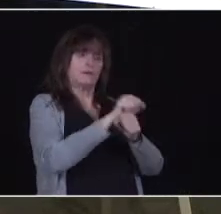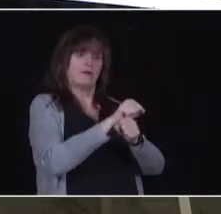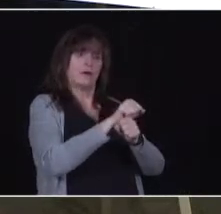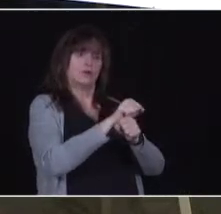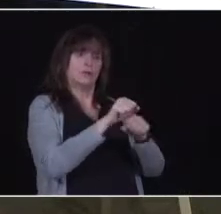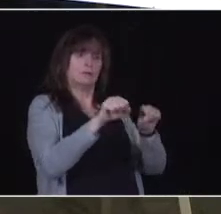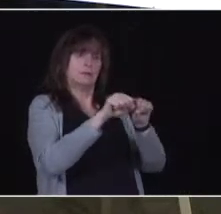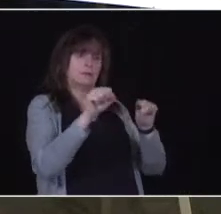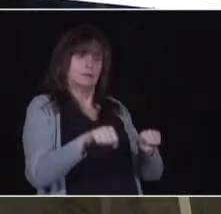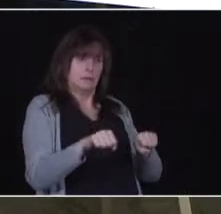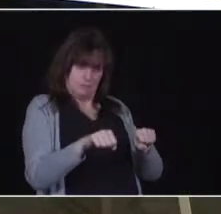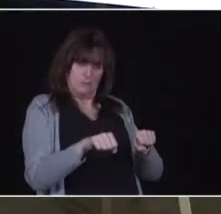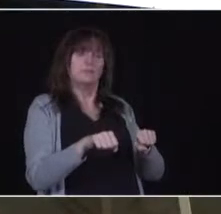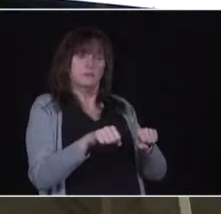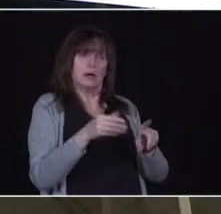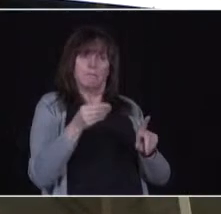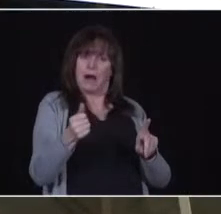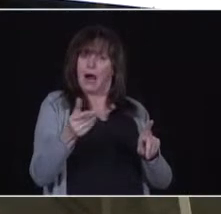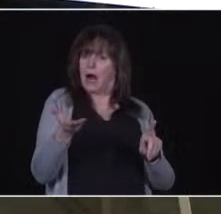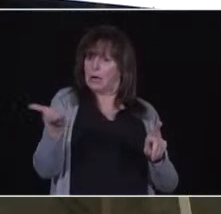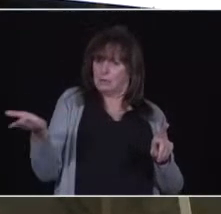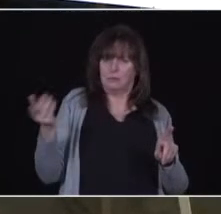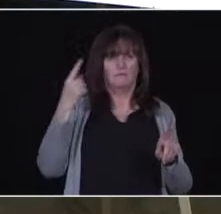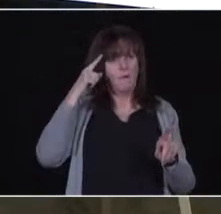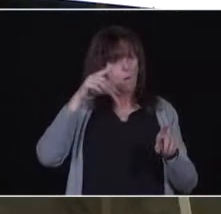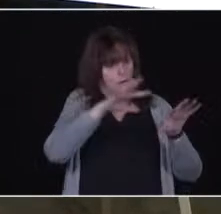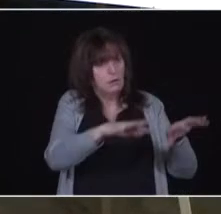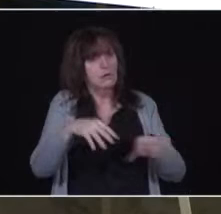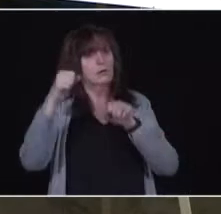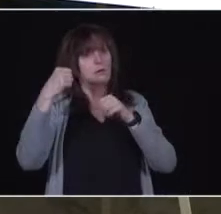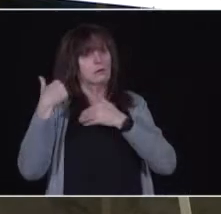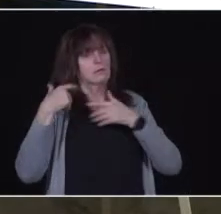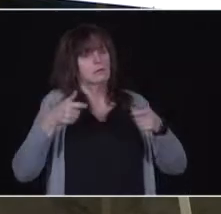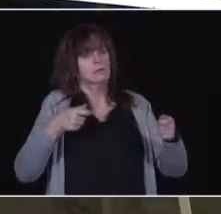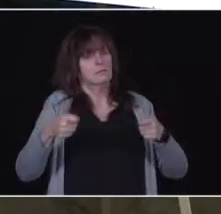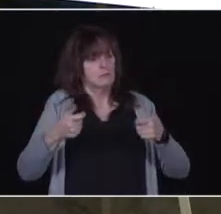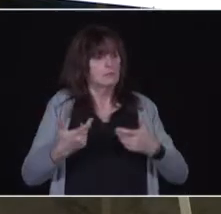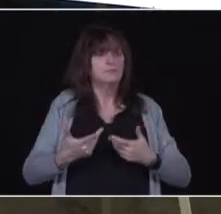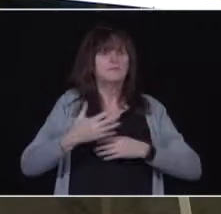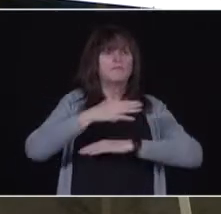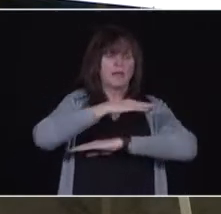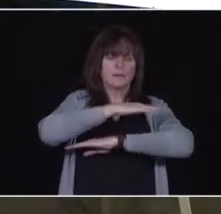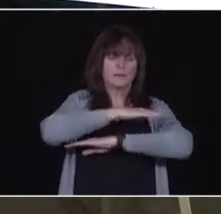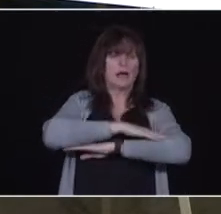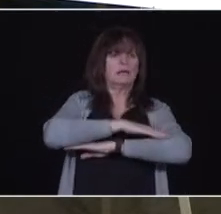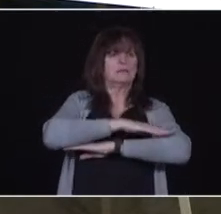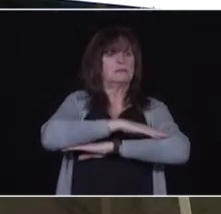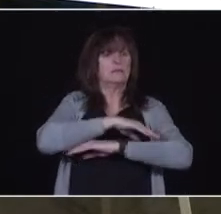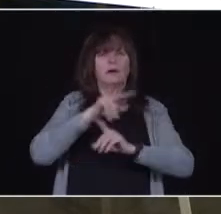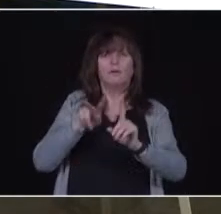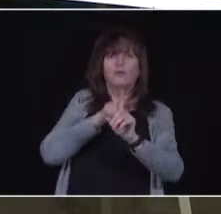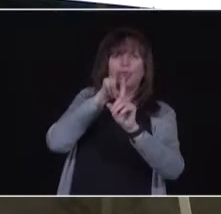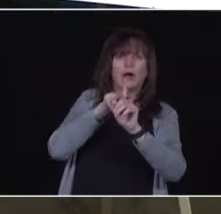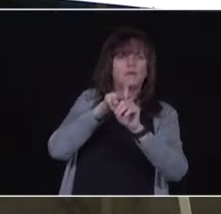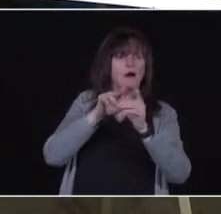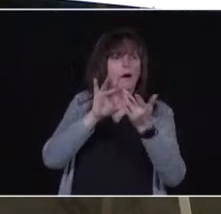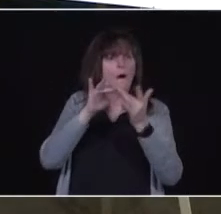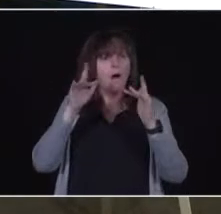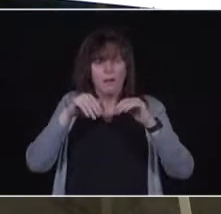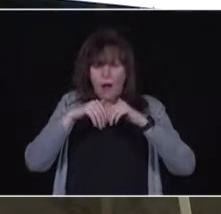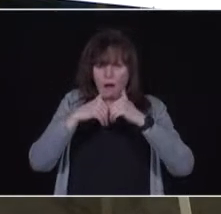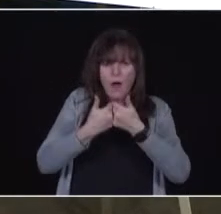do the final stages of preparation, to test it thoroughly, and then to go live with on the 15th of March. And inside